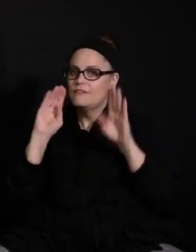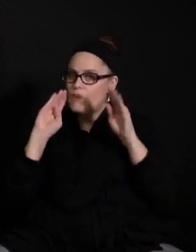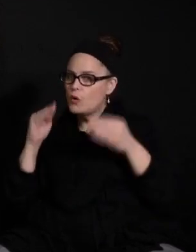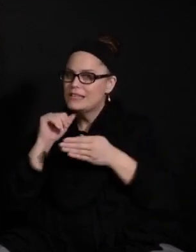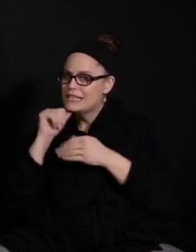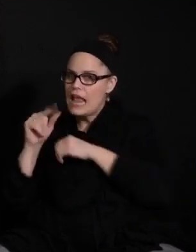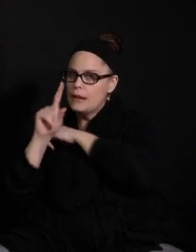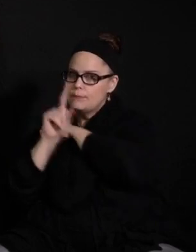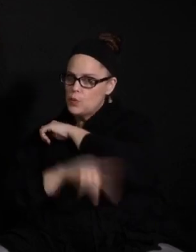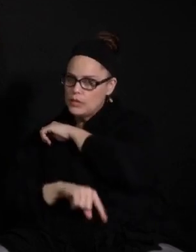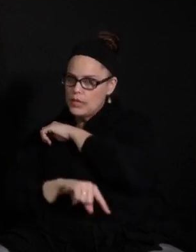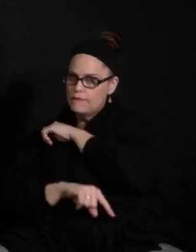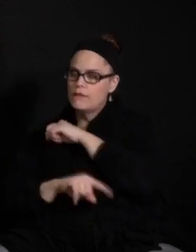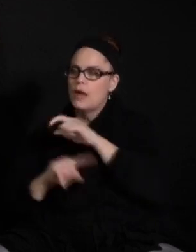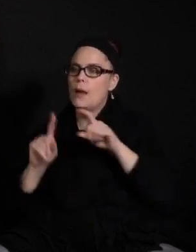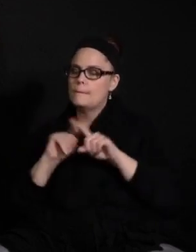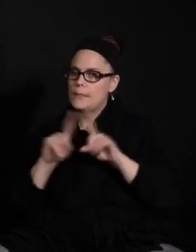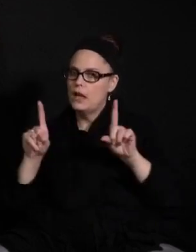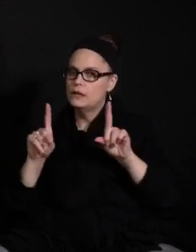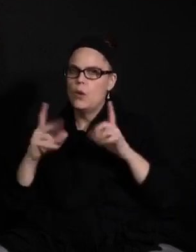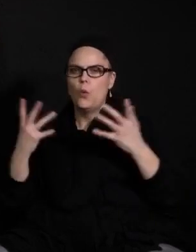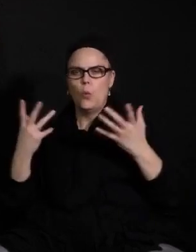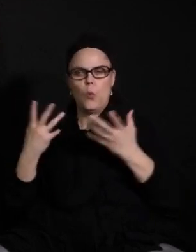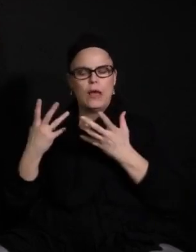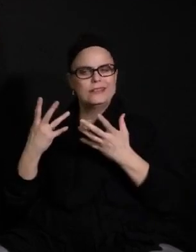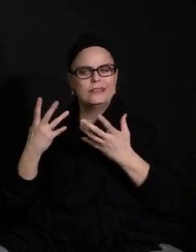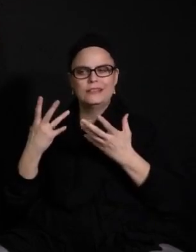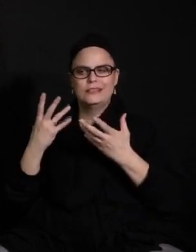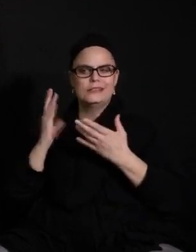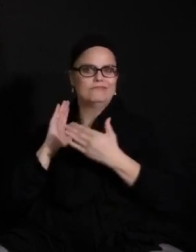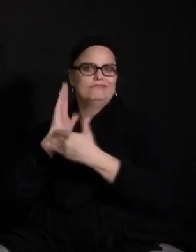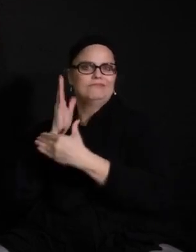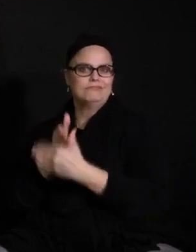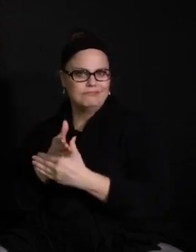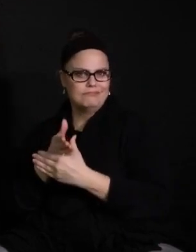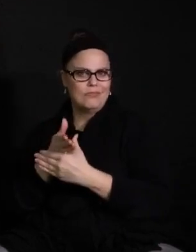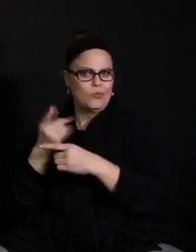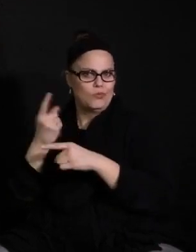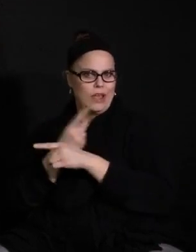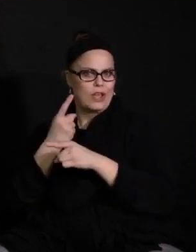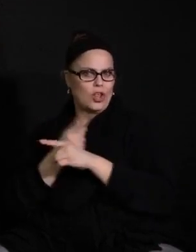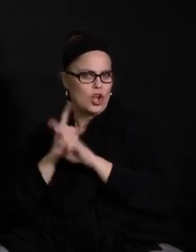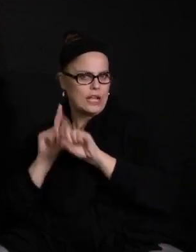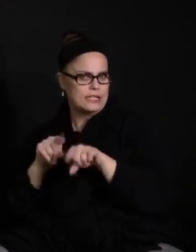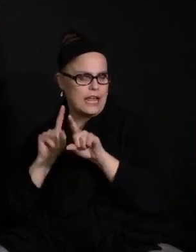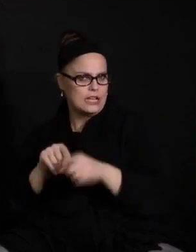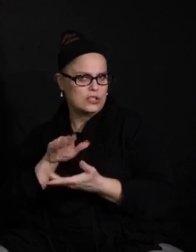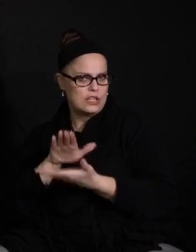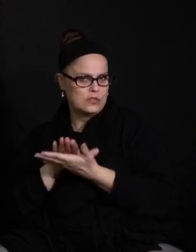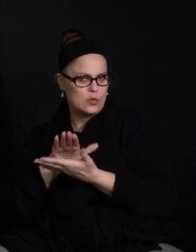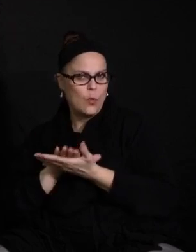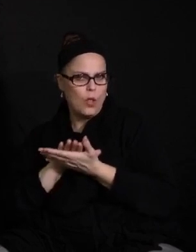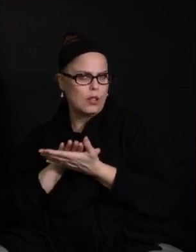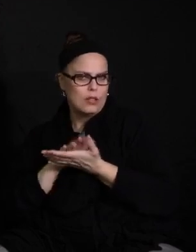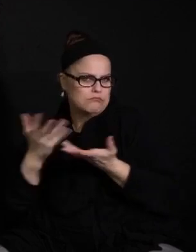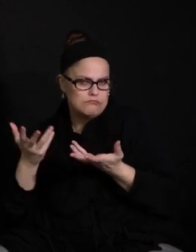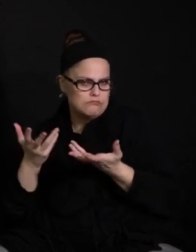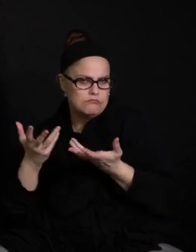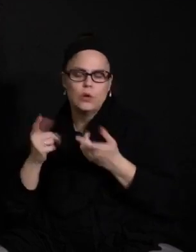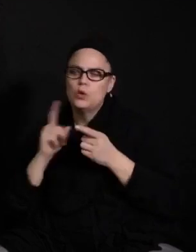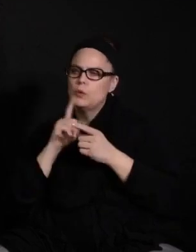but it is about what's getting in the way of regular school attendance and really